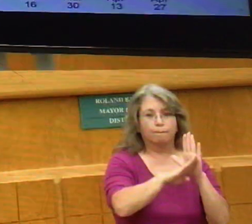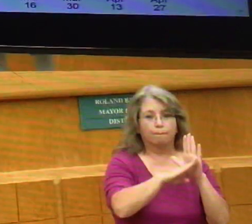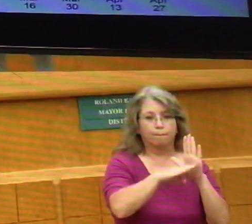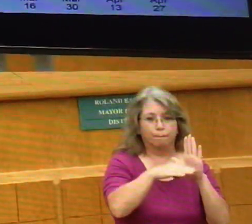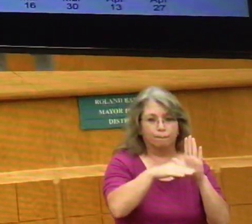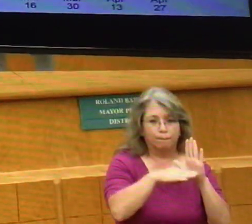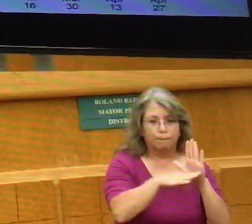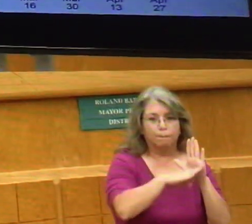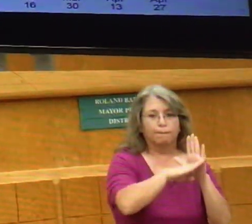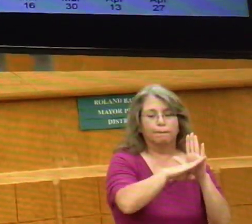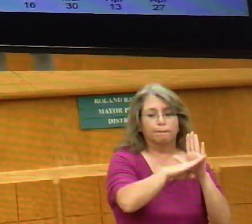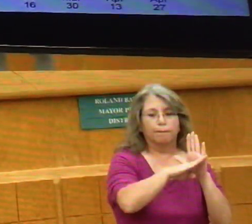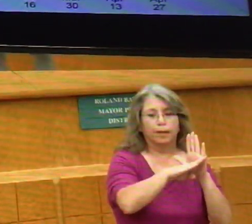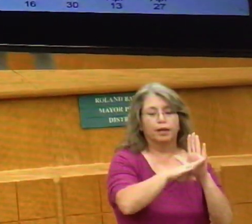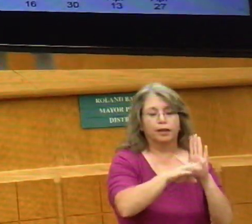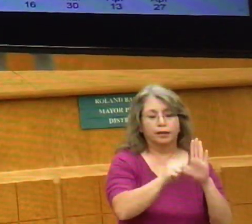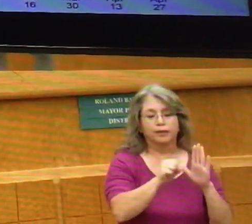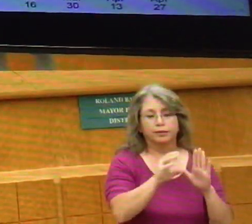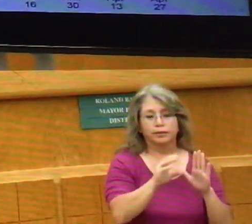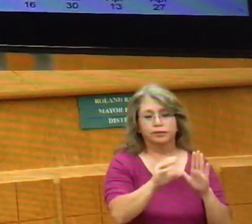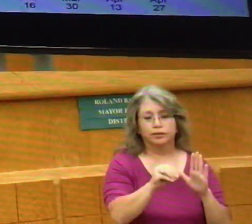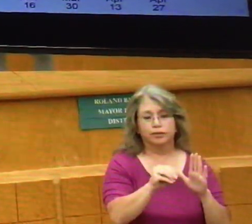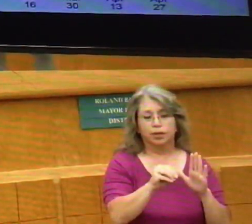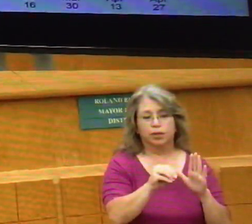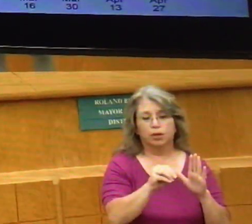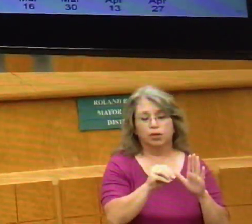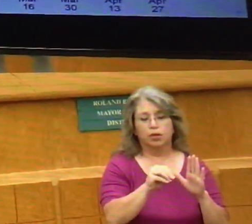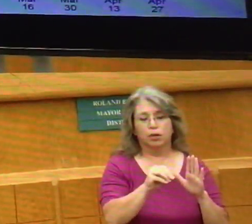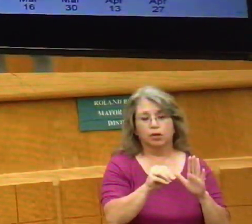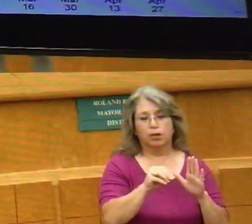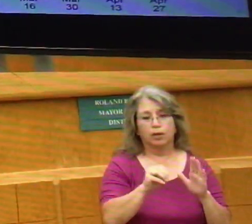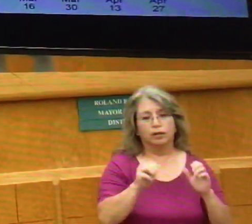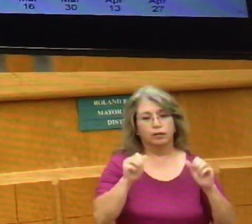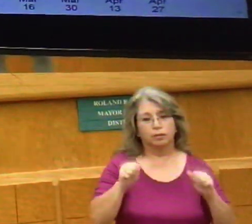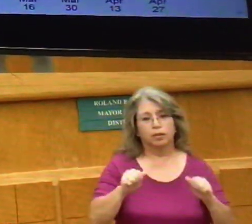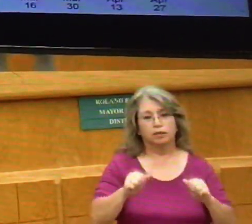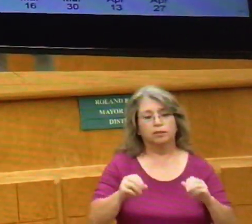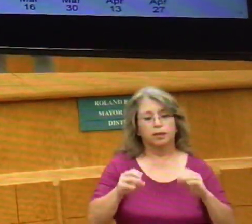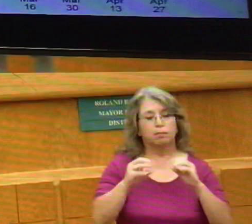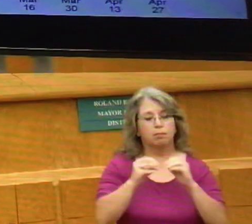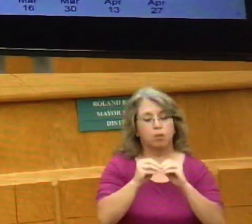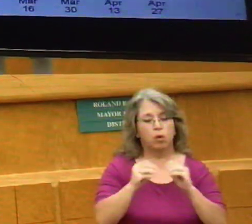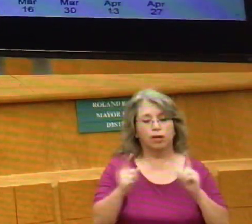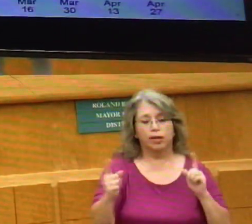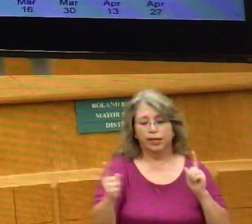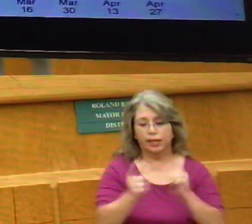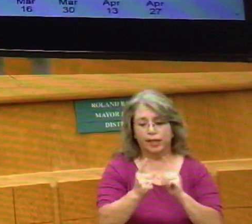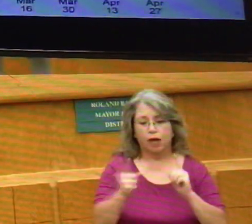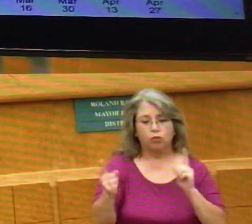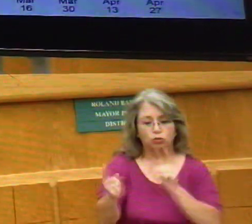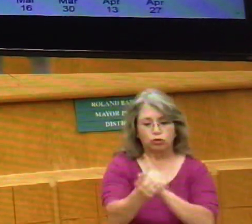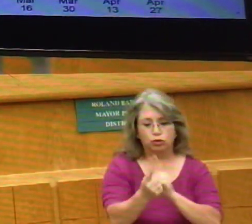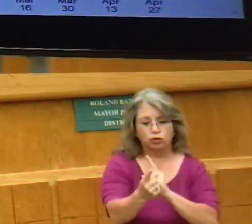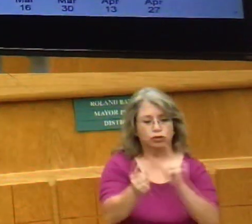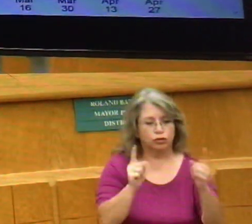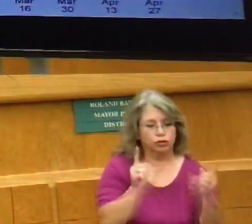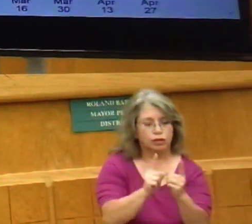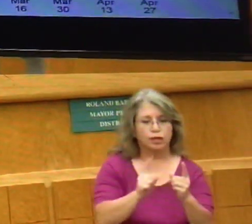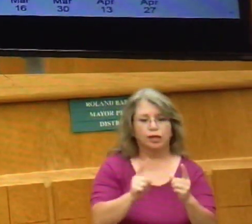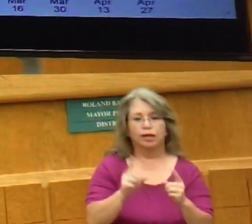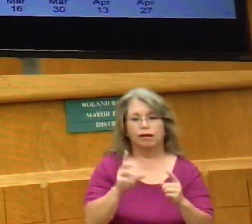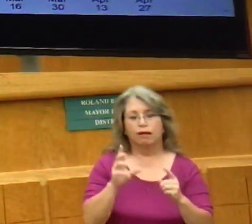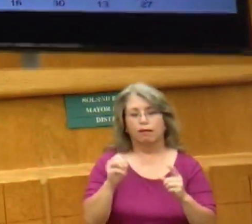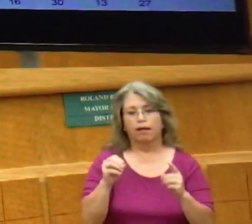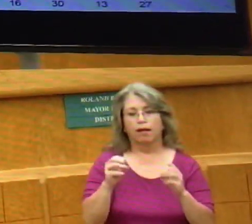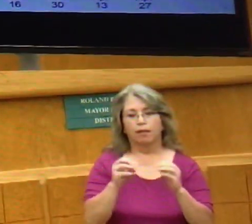a definite phenomenon that there were potentially more transmissions between people going from the middle of the stay-at-home